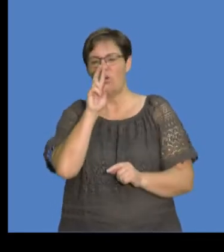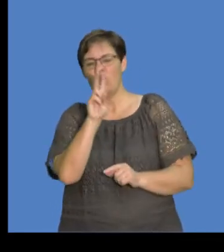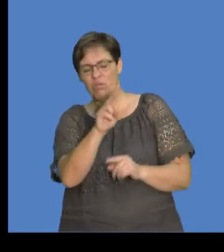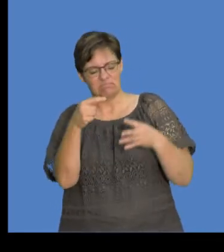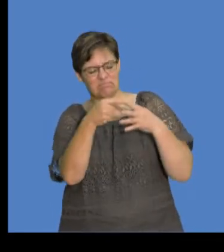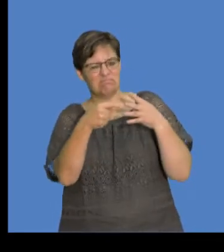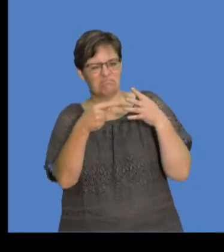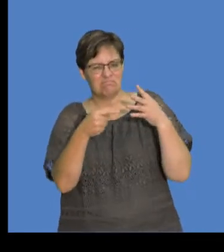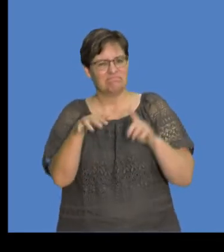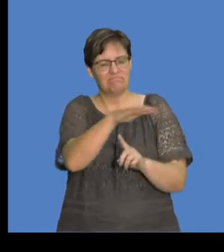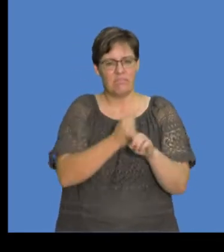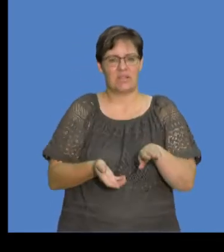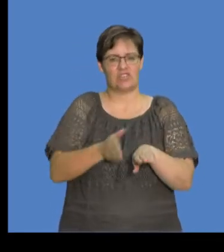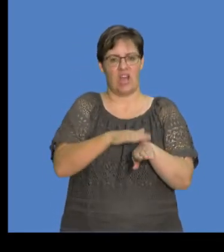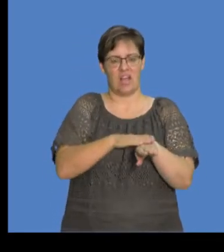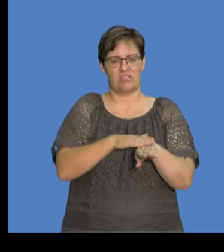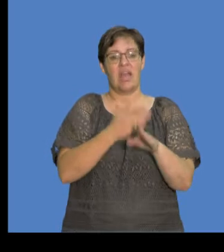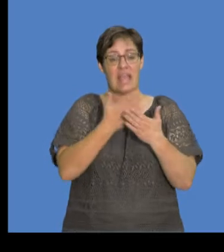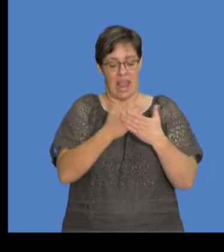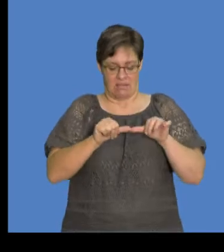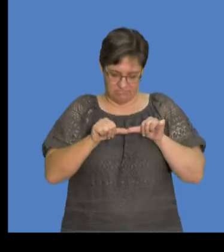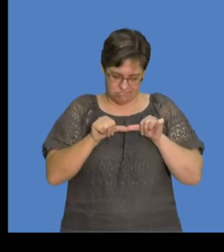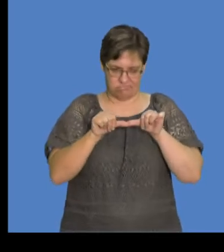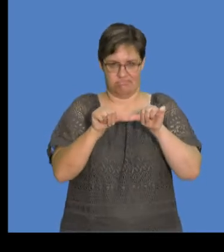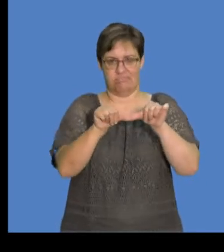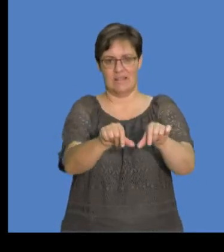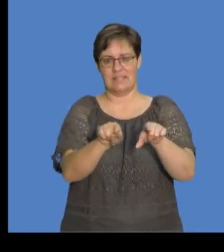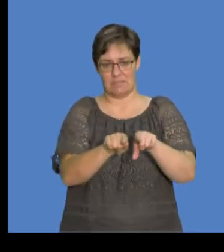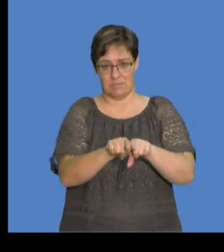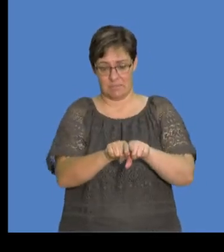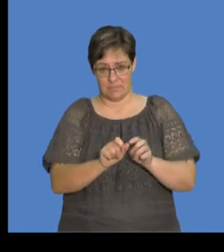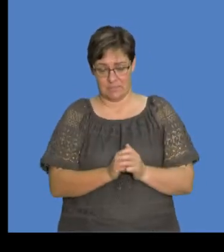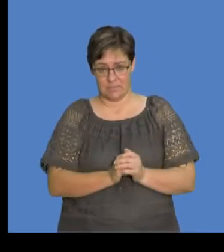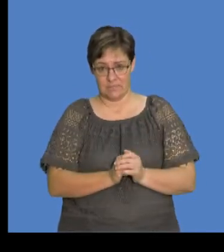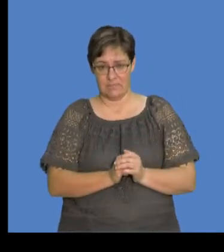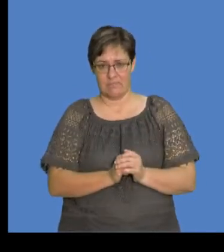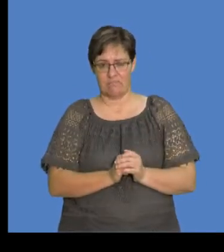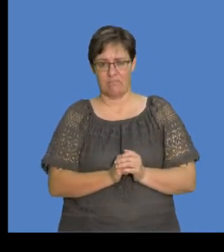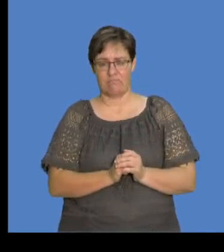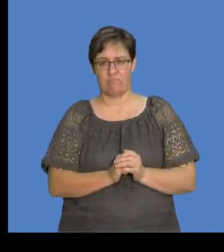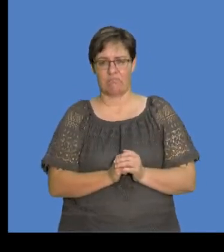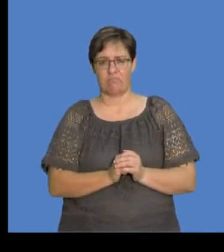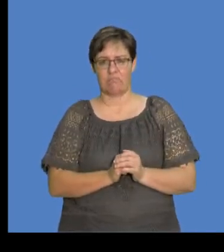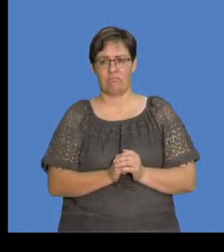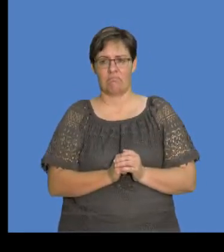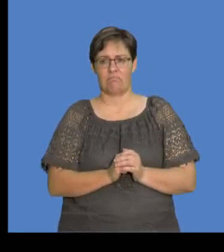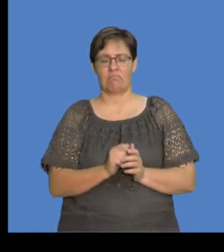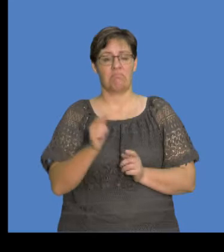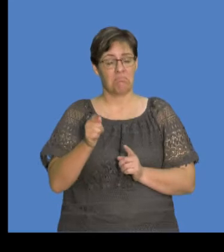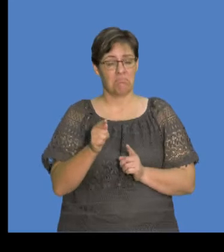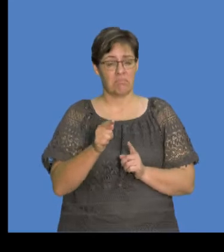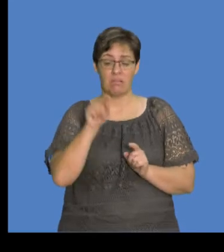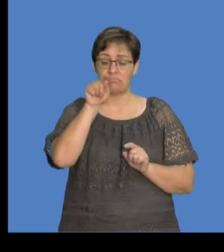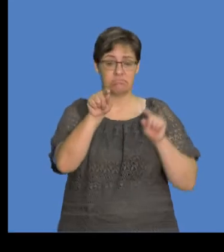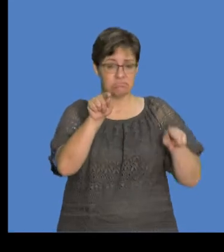conditions for charge to remain constant. Okay, but this is not exactly far removed from the fact that